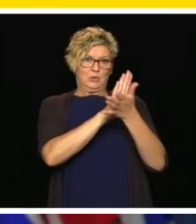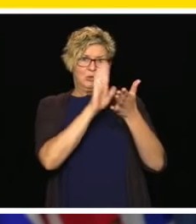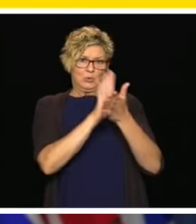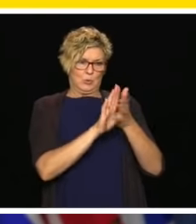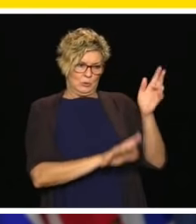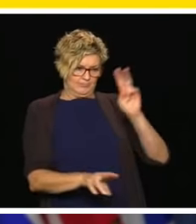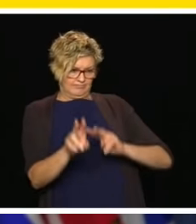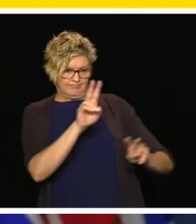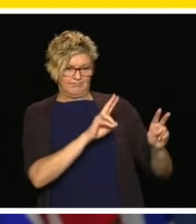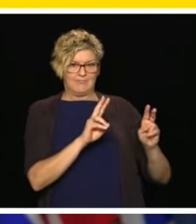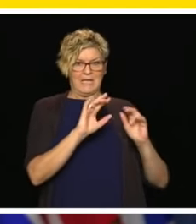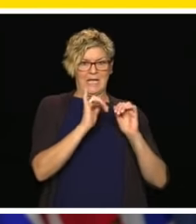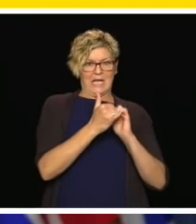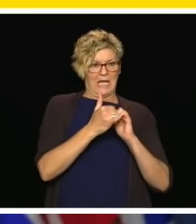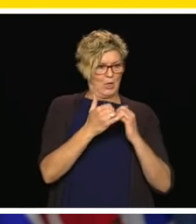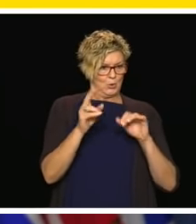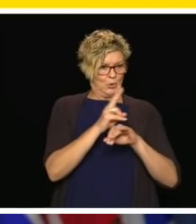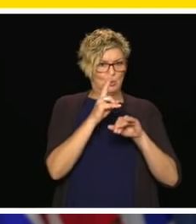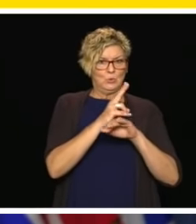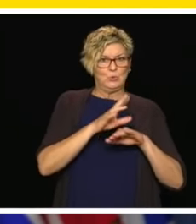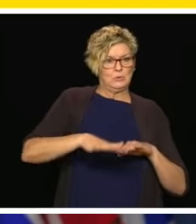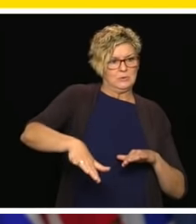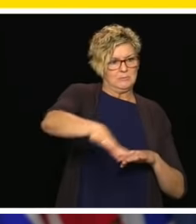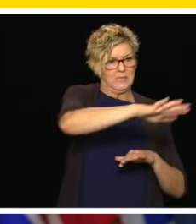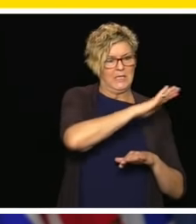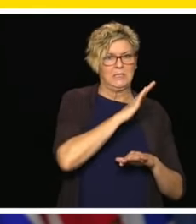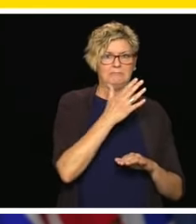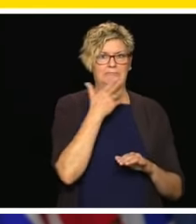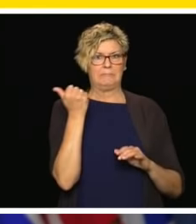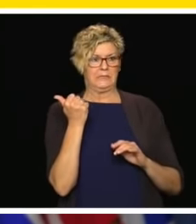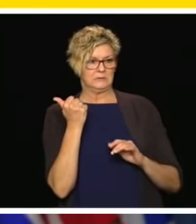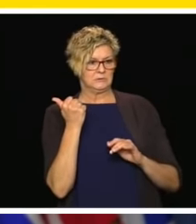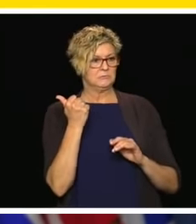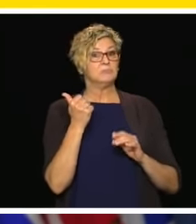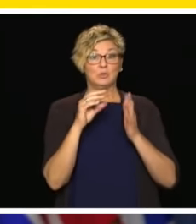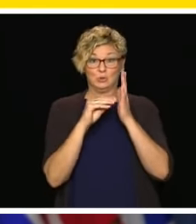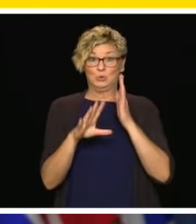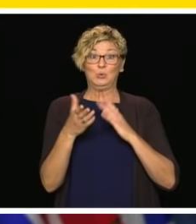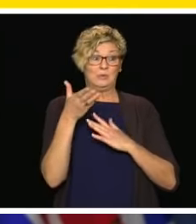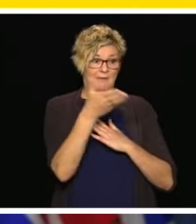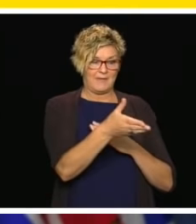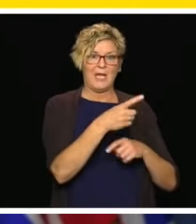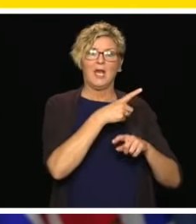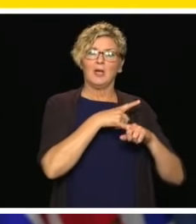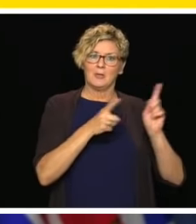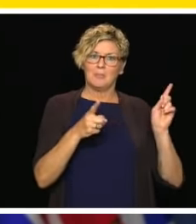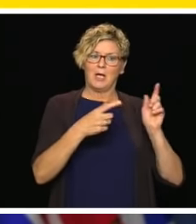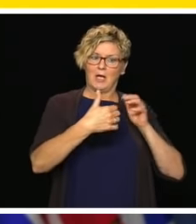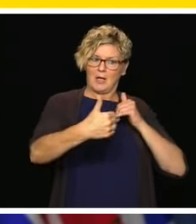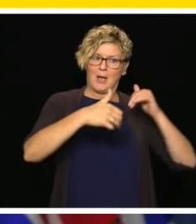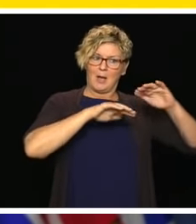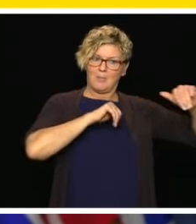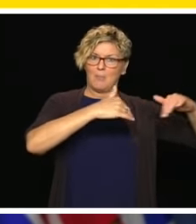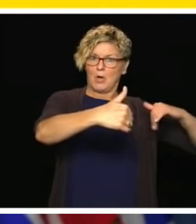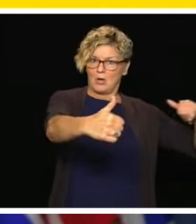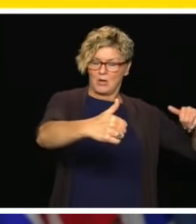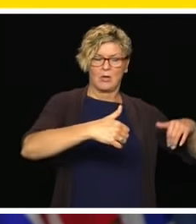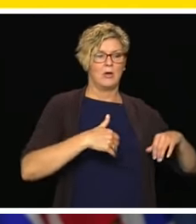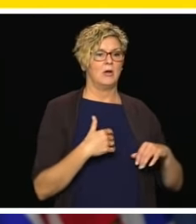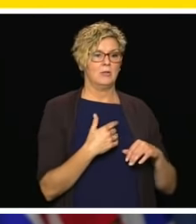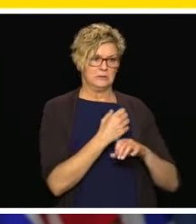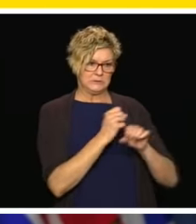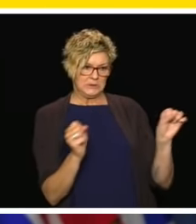that's contemplated in the planning documents that have been circulated in the workplace health and safety protocols.